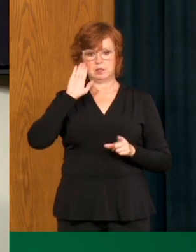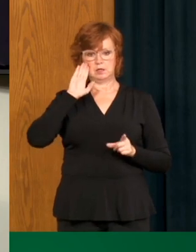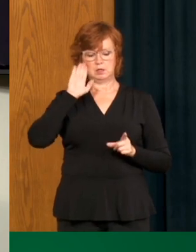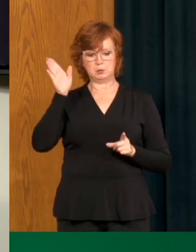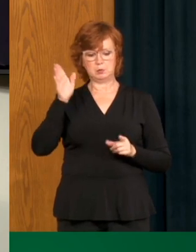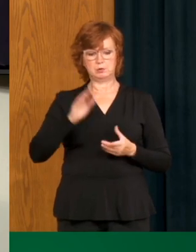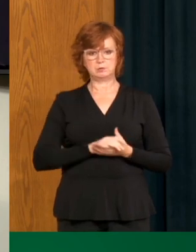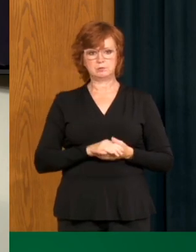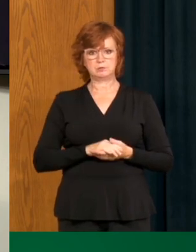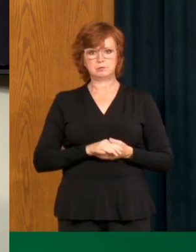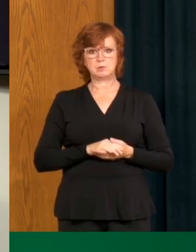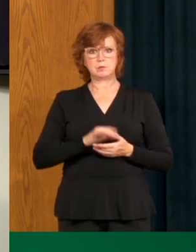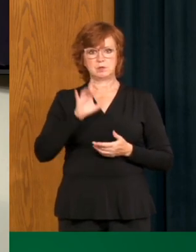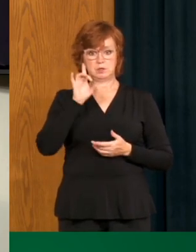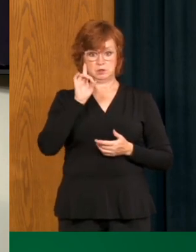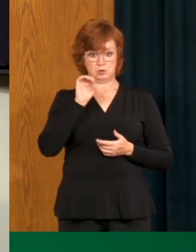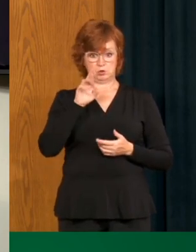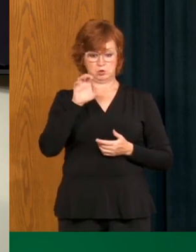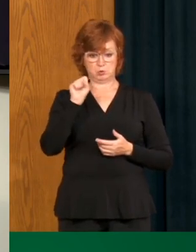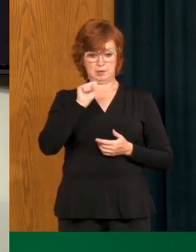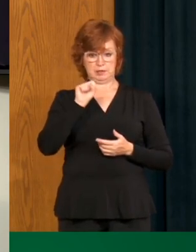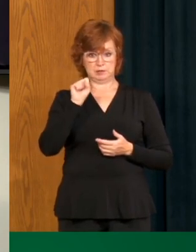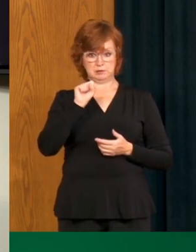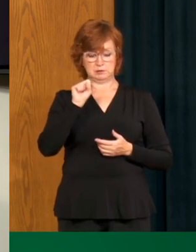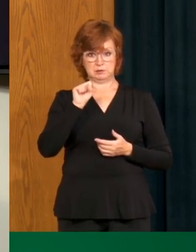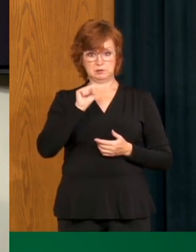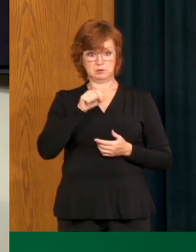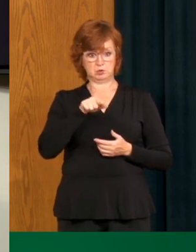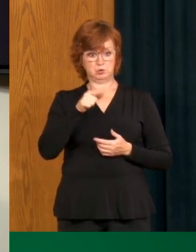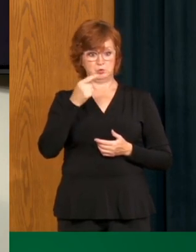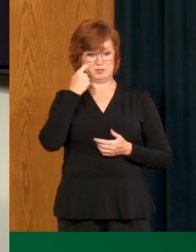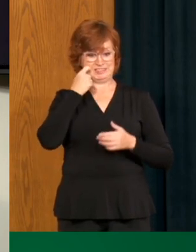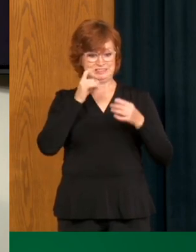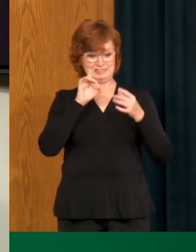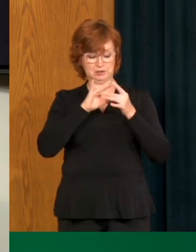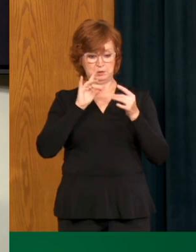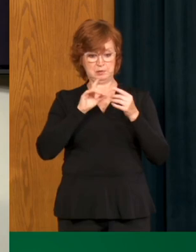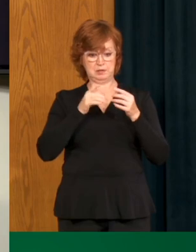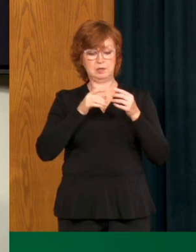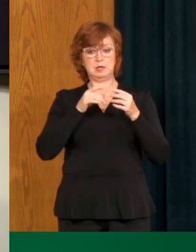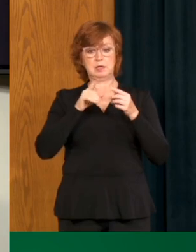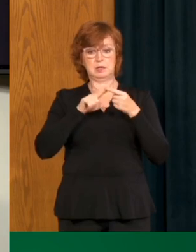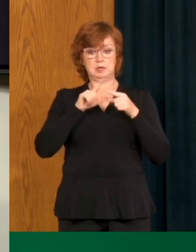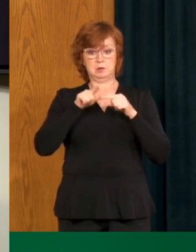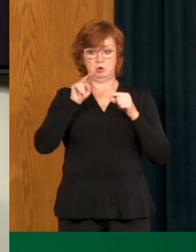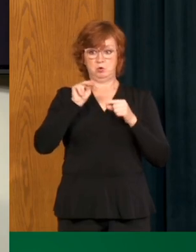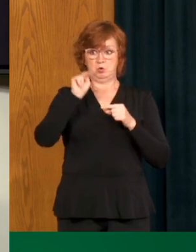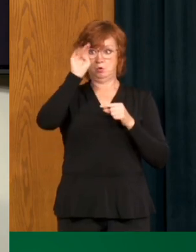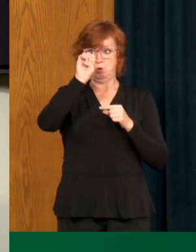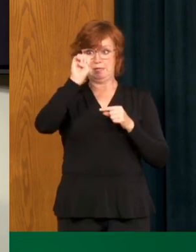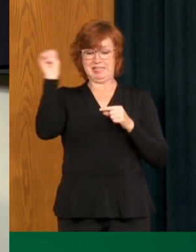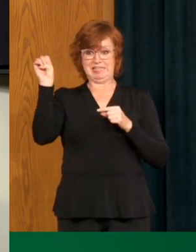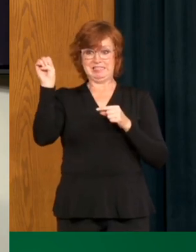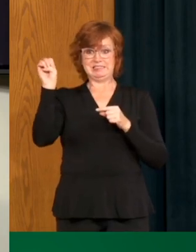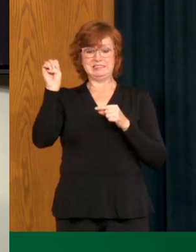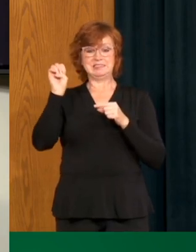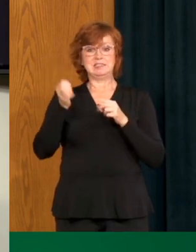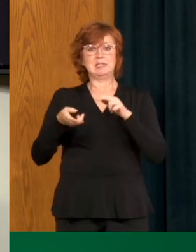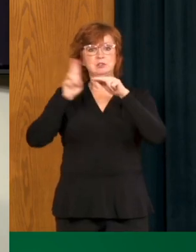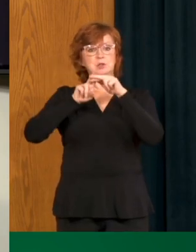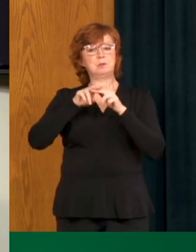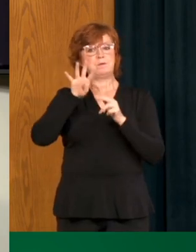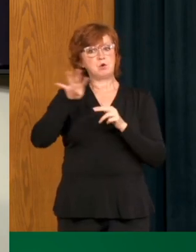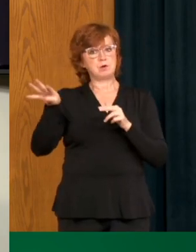Hi there. Dr. Shahab, you mentioned that the increase that we noted in the Northeast today, the 44 cases, was due to